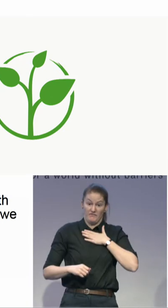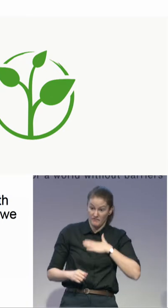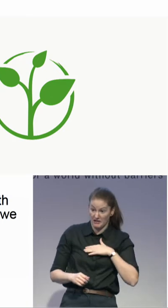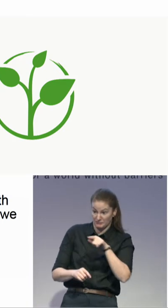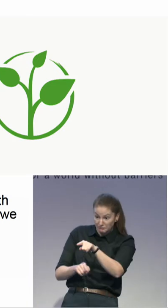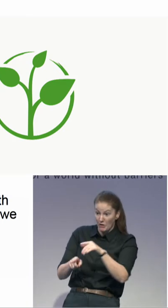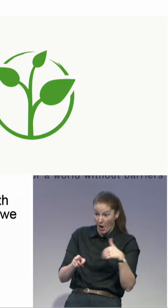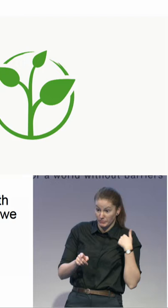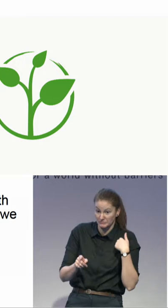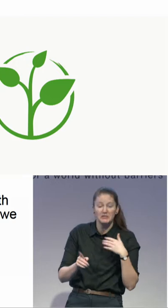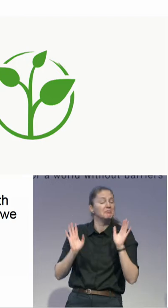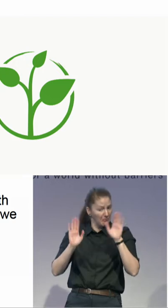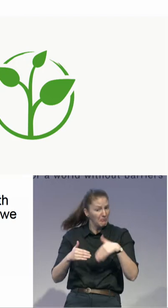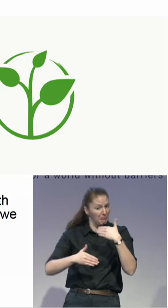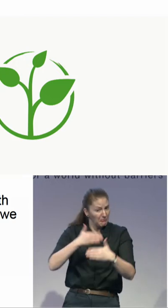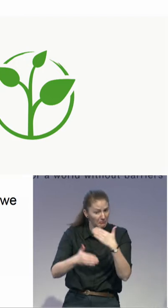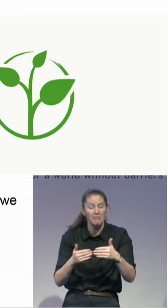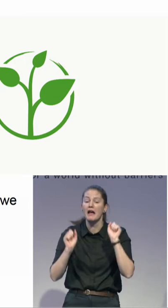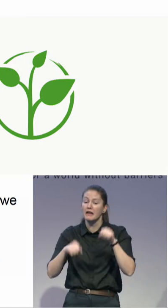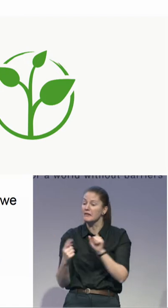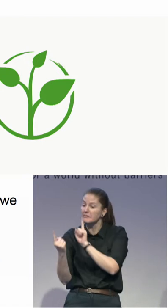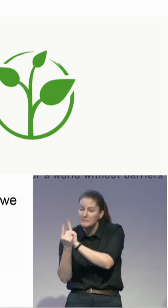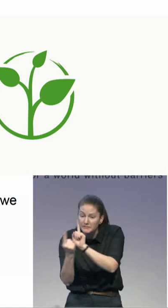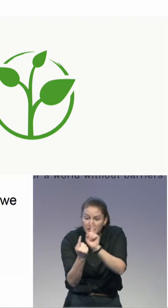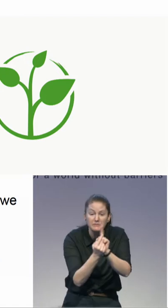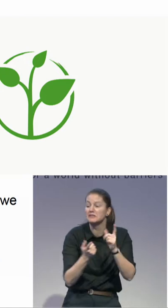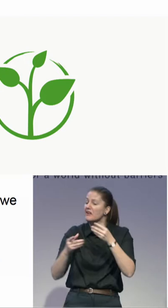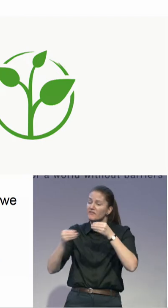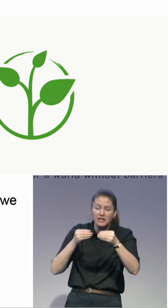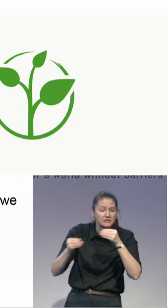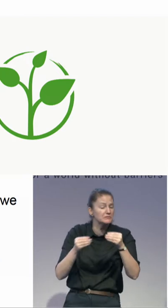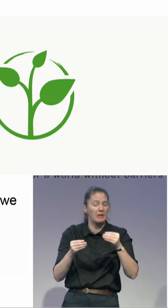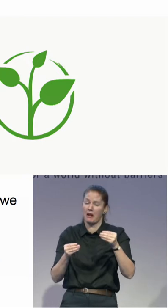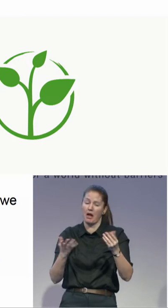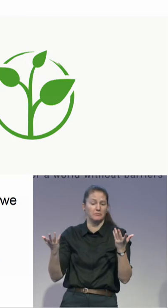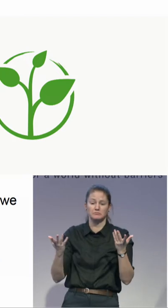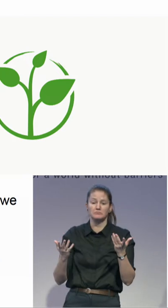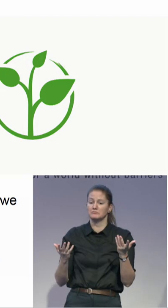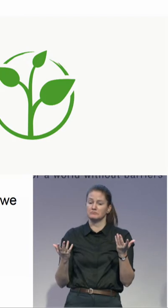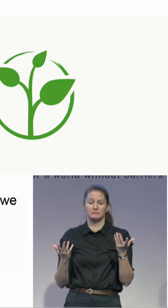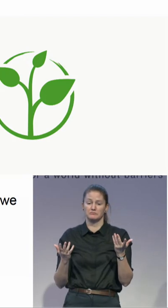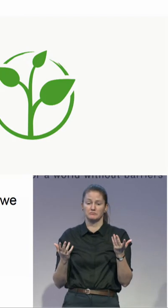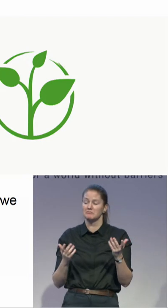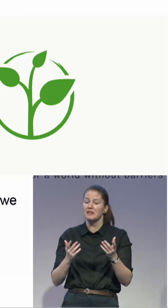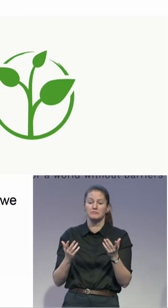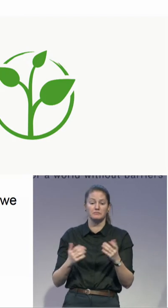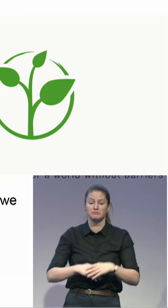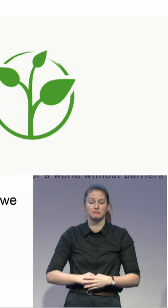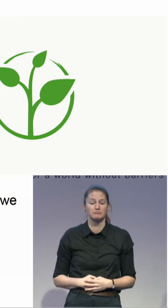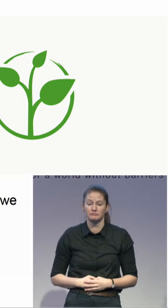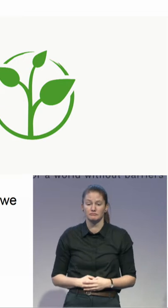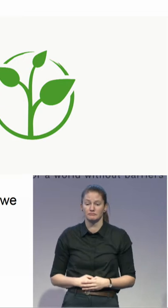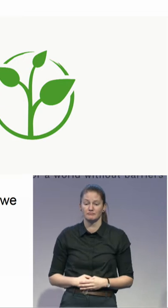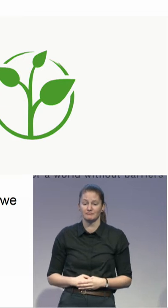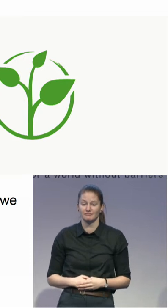person with disability. I don't have to go to an office which could be offensive for me. I drew a coffee, very Viennese, maybe in Vienna we